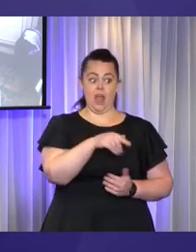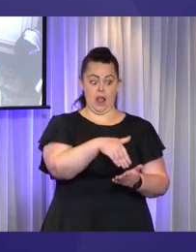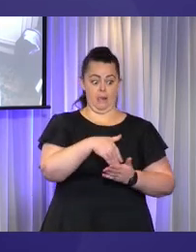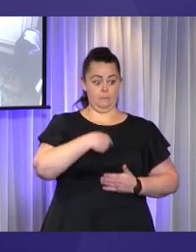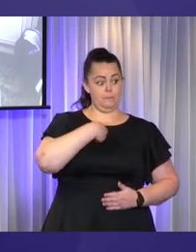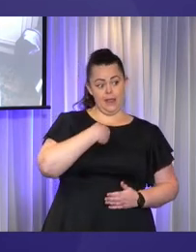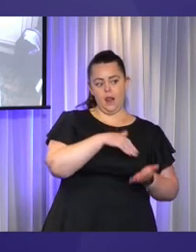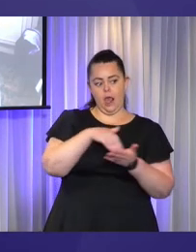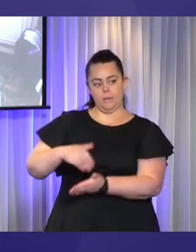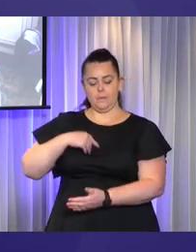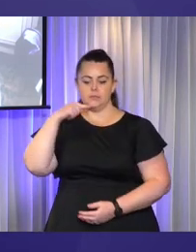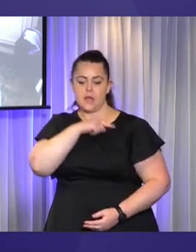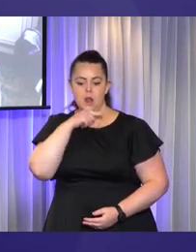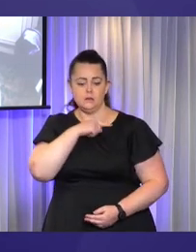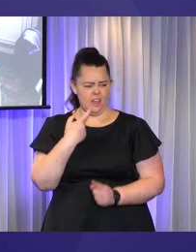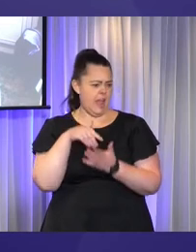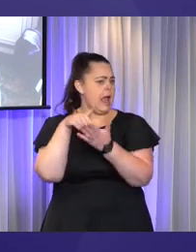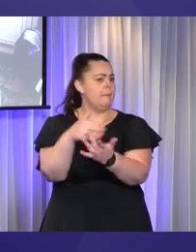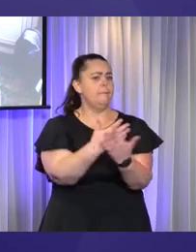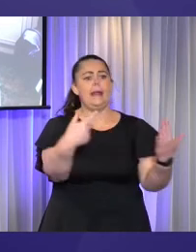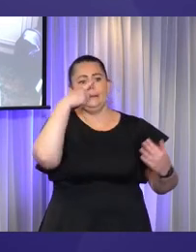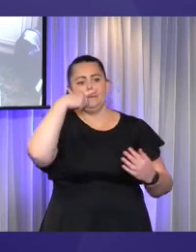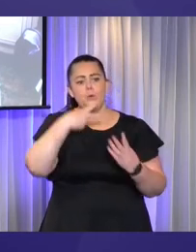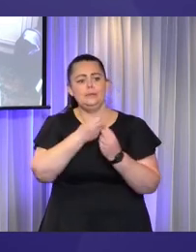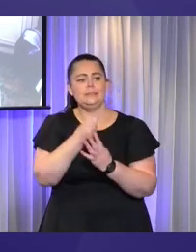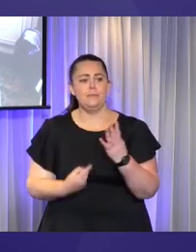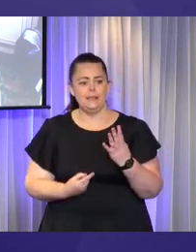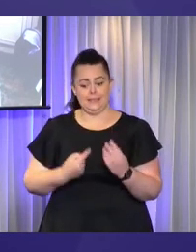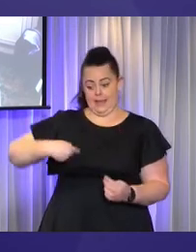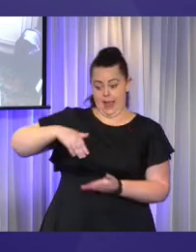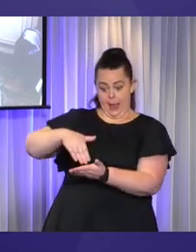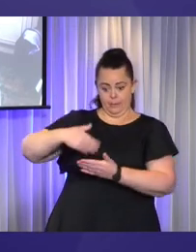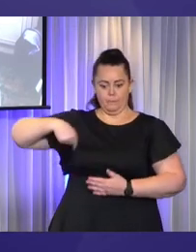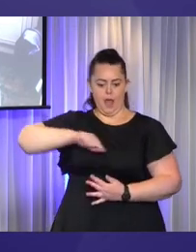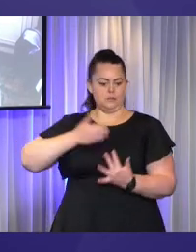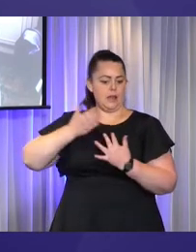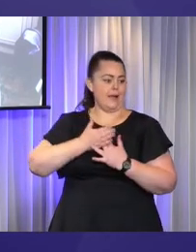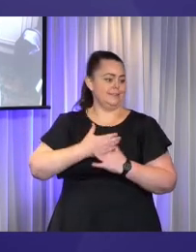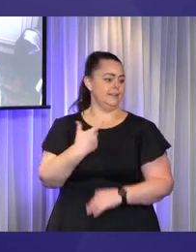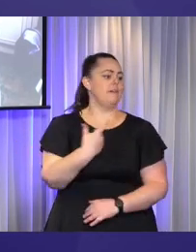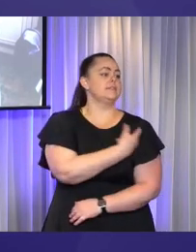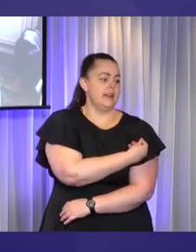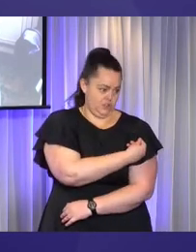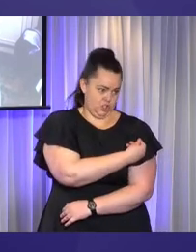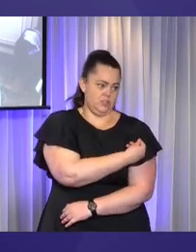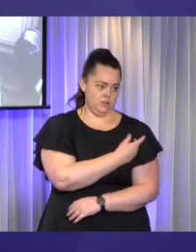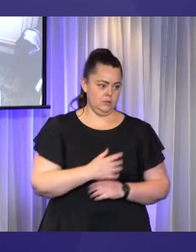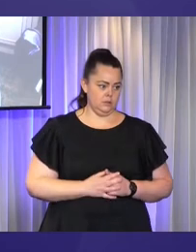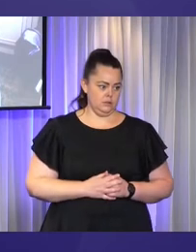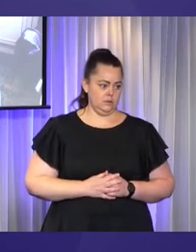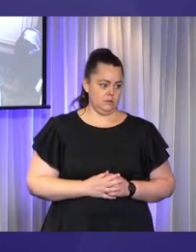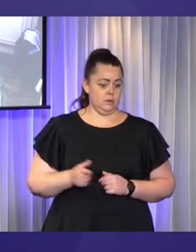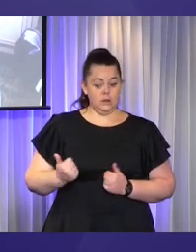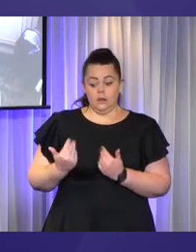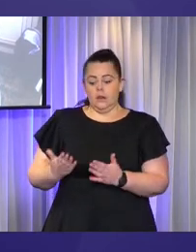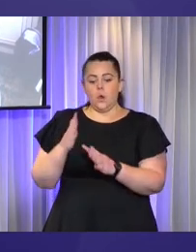disabilities access vaccinations. They found a quiet space where he could be vaccinated,